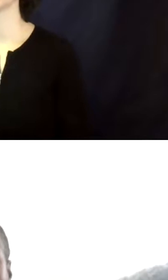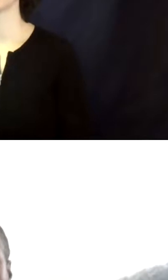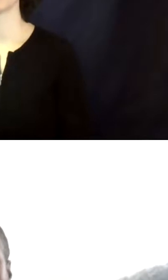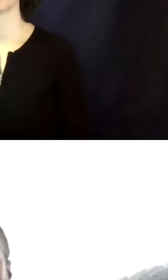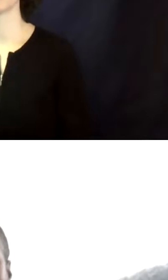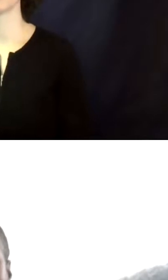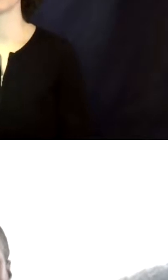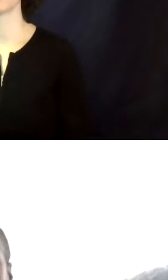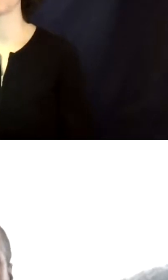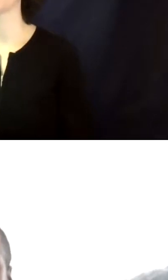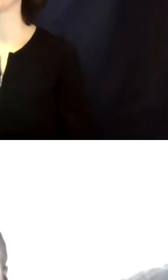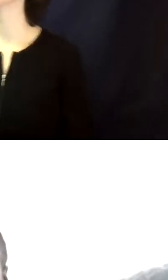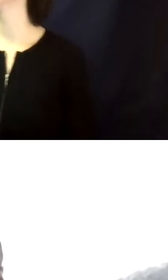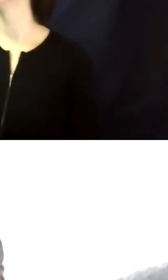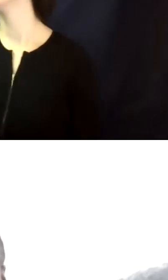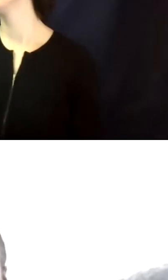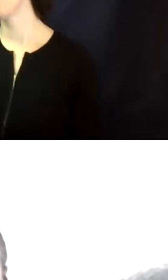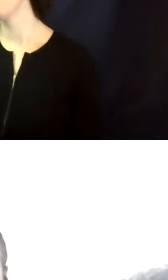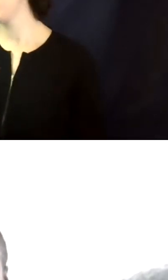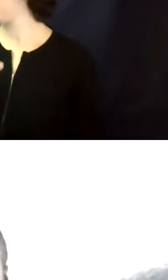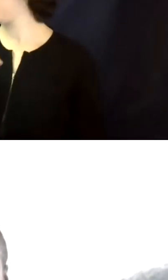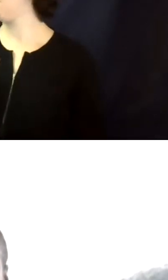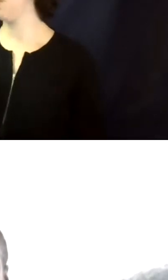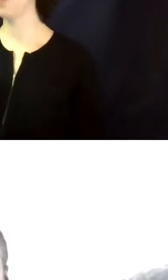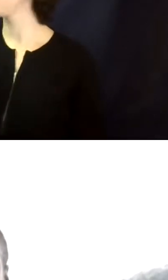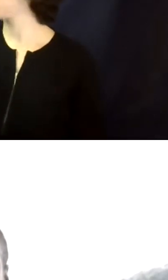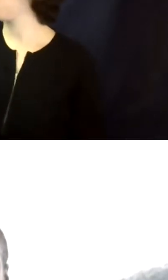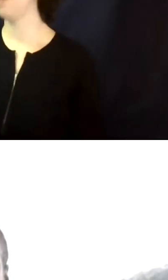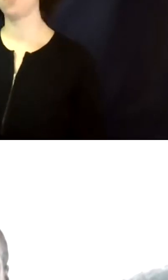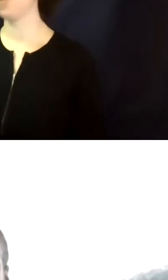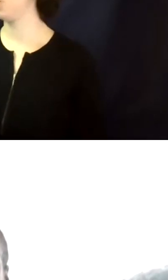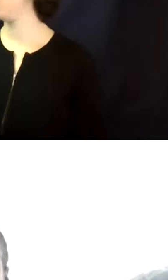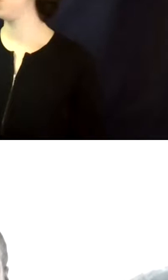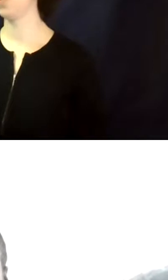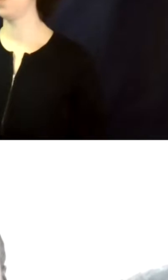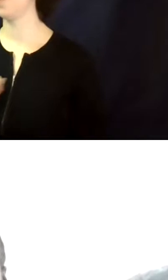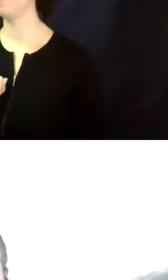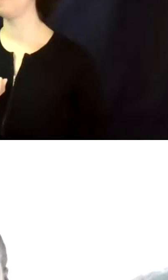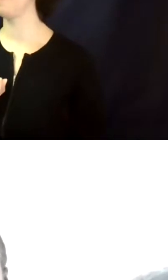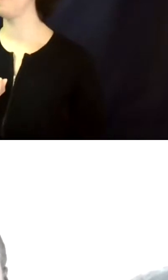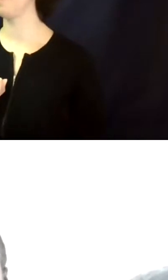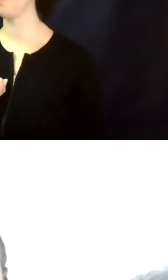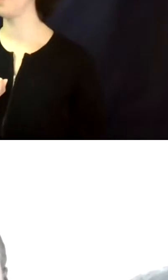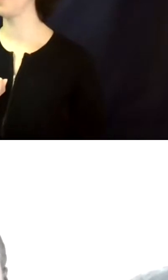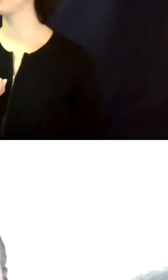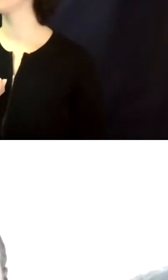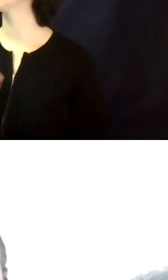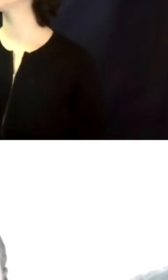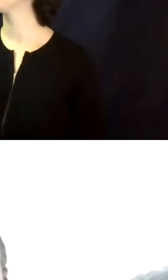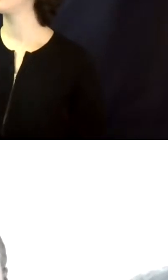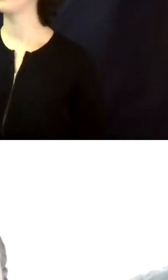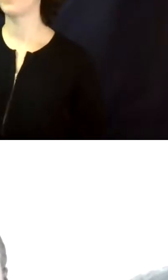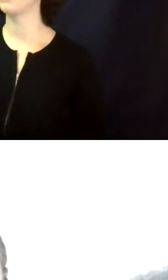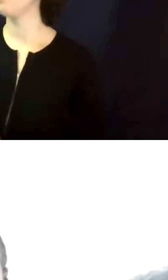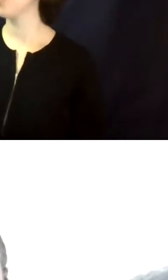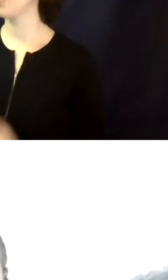So you don't have to apply, um, anywhere. Um, it is for any individual with a